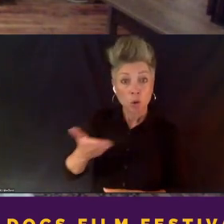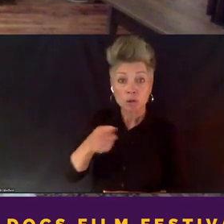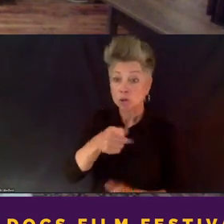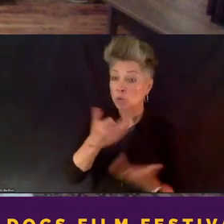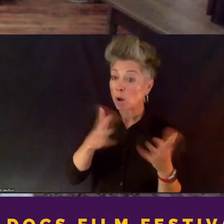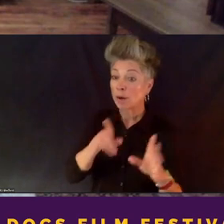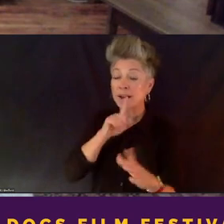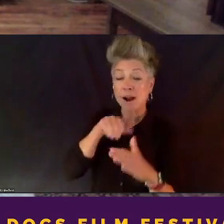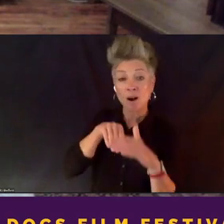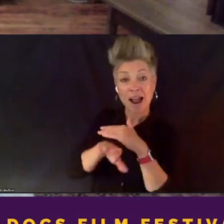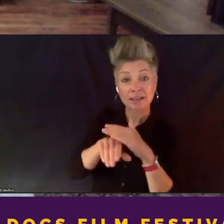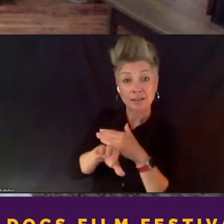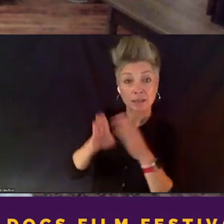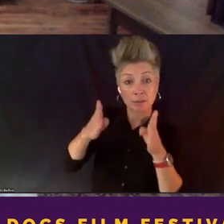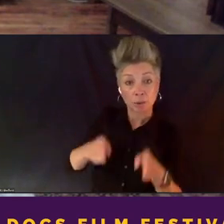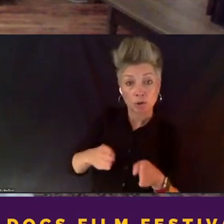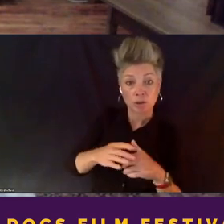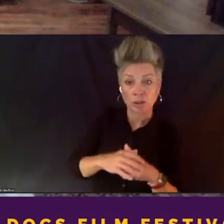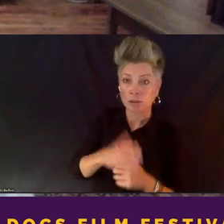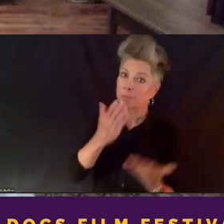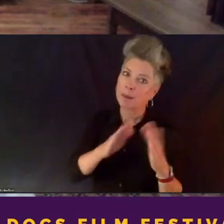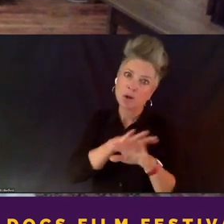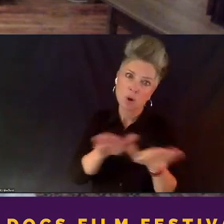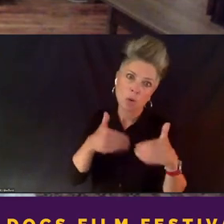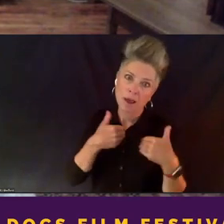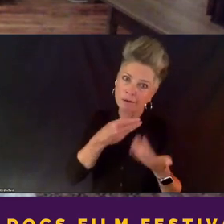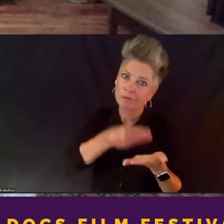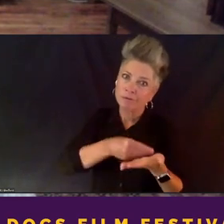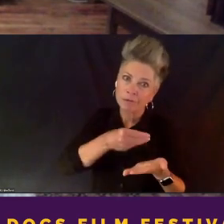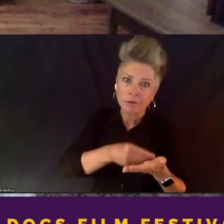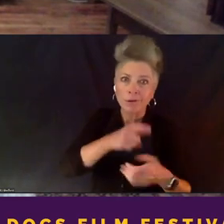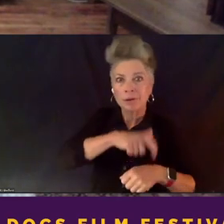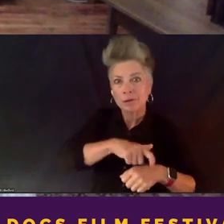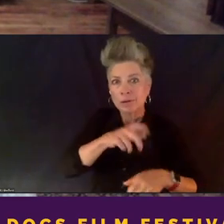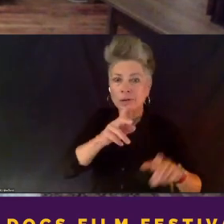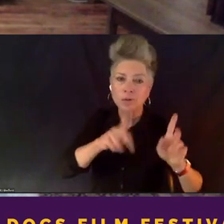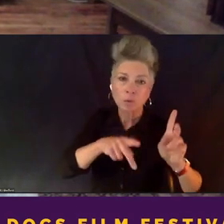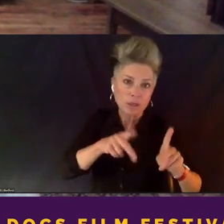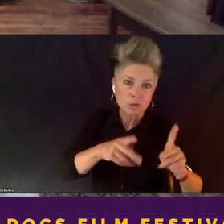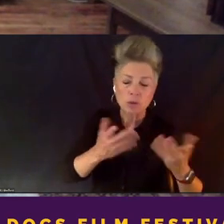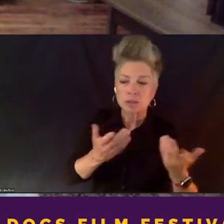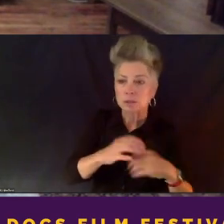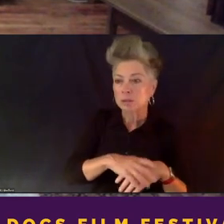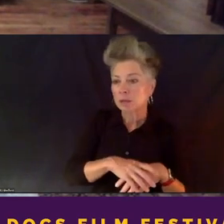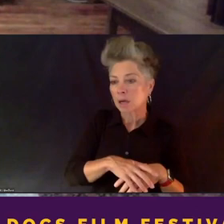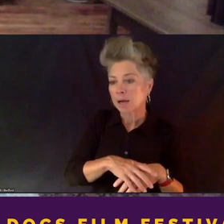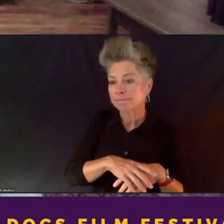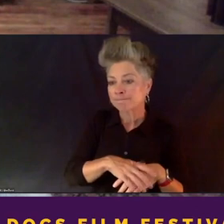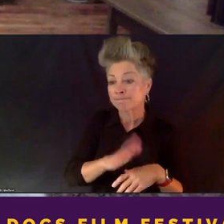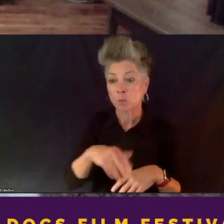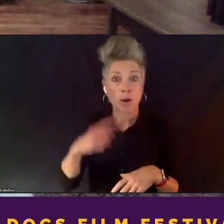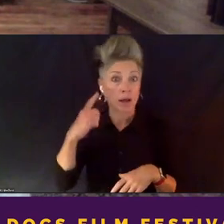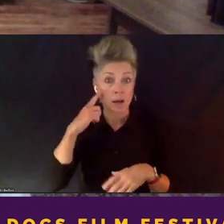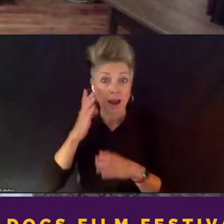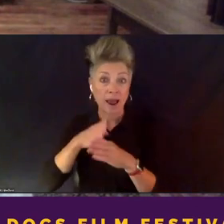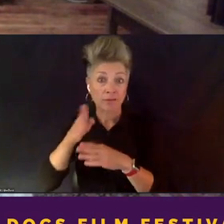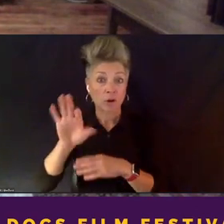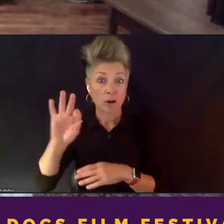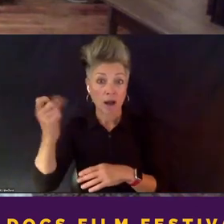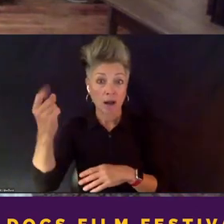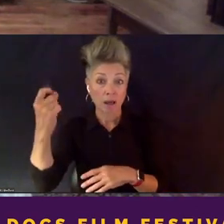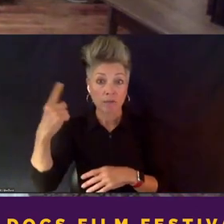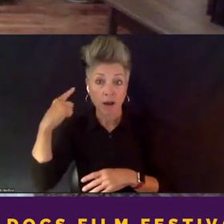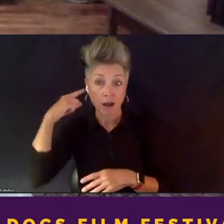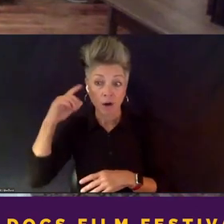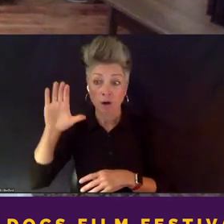Uh, now you may not have the resources. I mean, just, uh, in my case, when I heard after, uh, 9-11, the cab driver